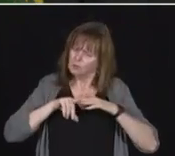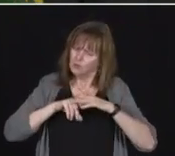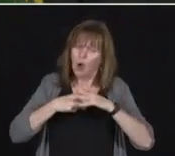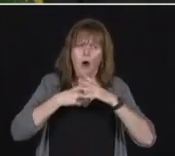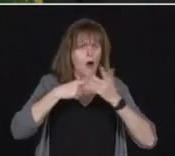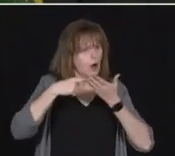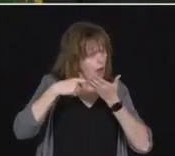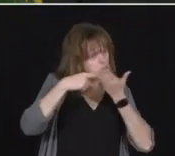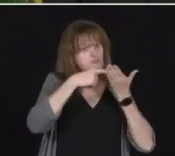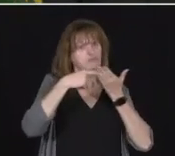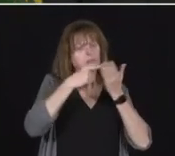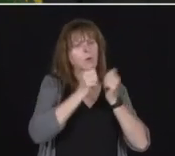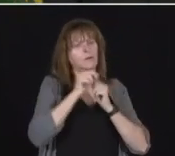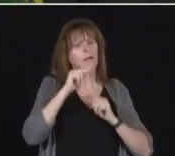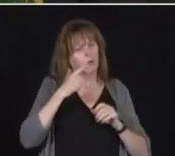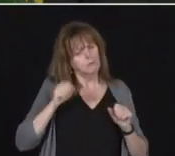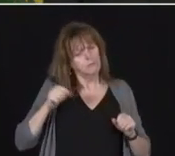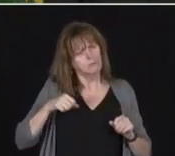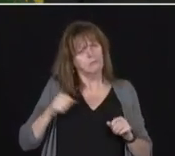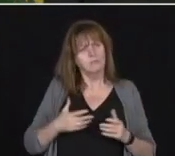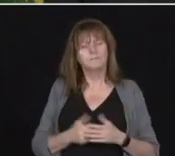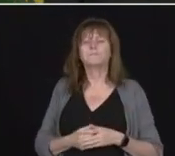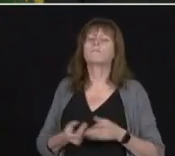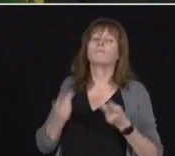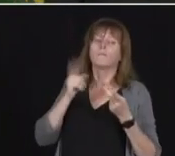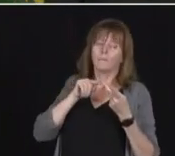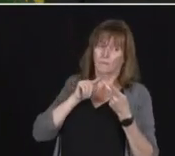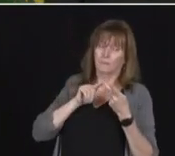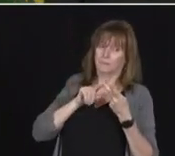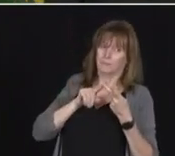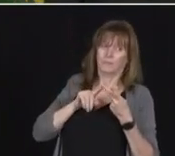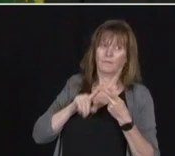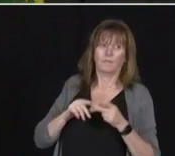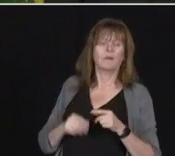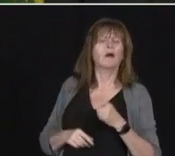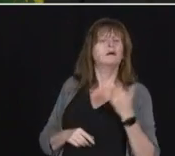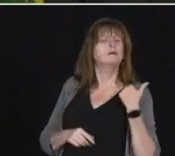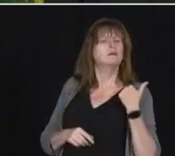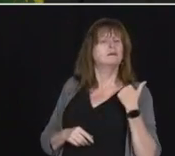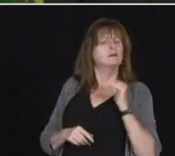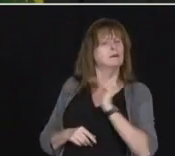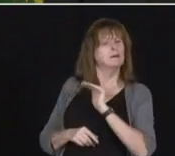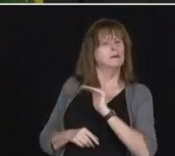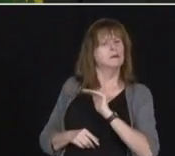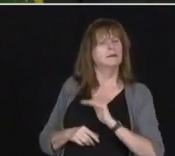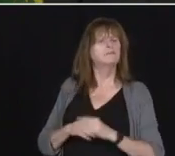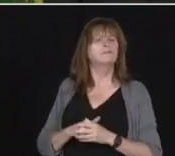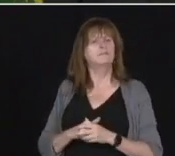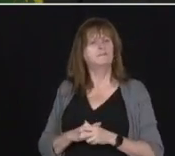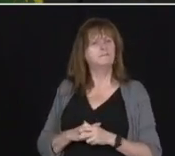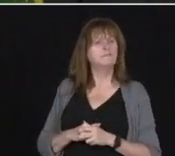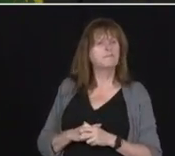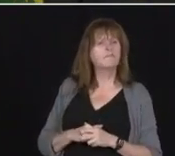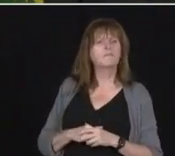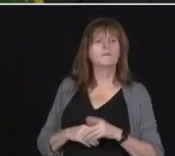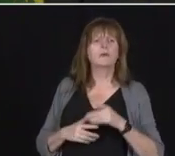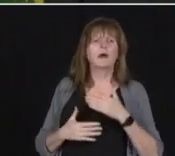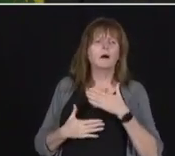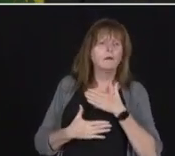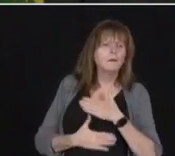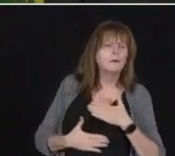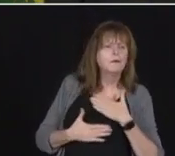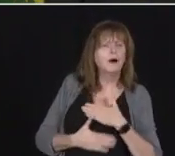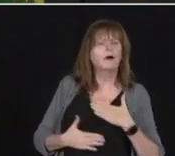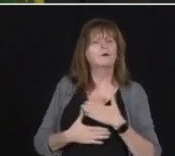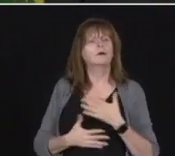You mentioned earlier, I asked you about this in Toronto. You mentioned that Maple Leaf Sports and Entertainment, the parent company of the Maple Leafs and